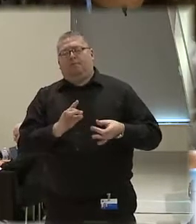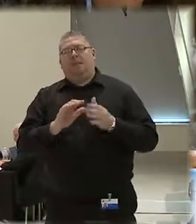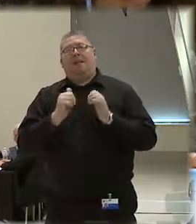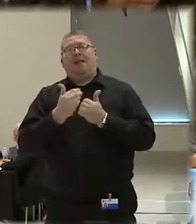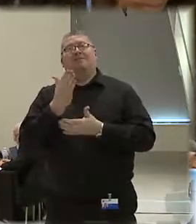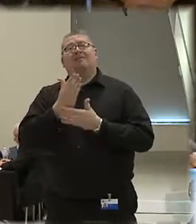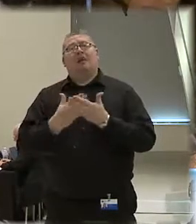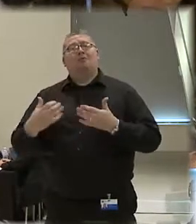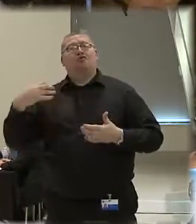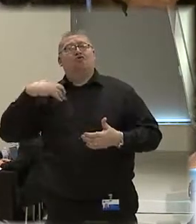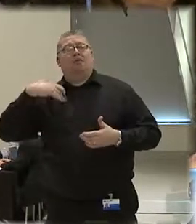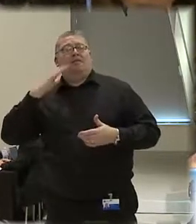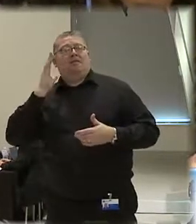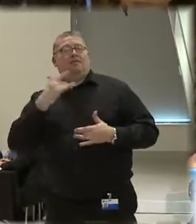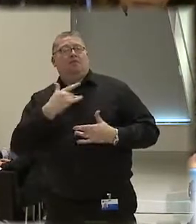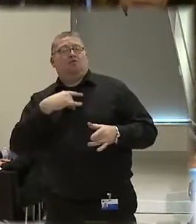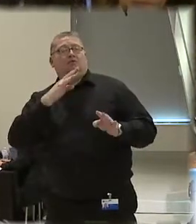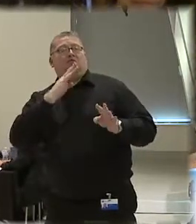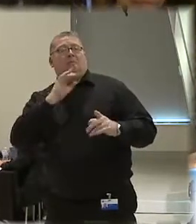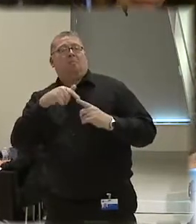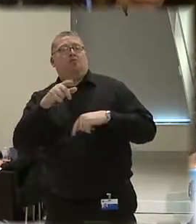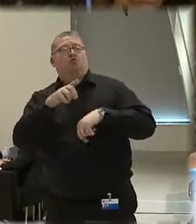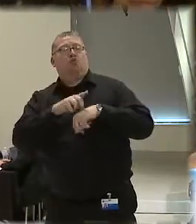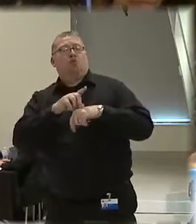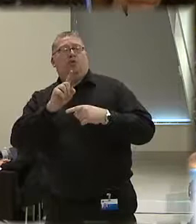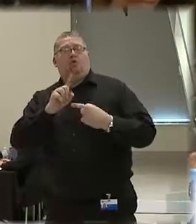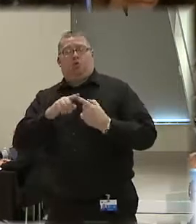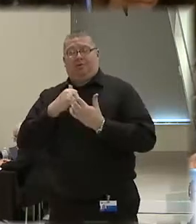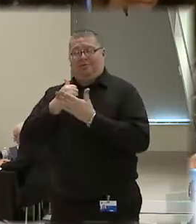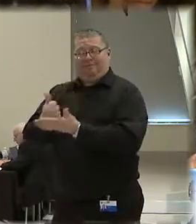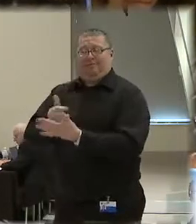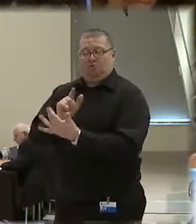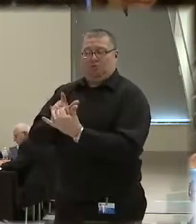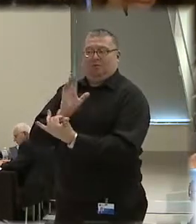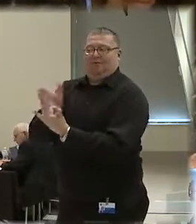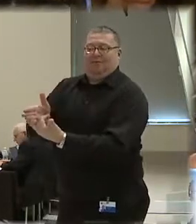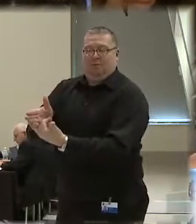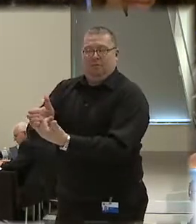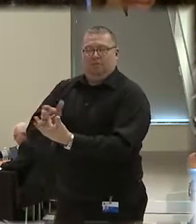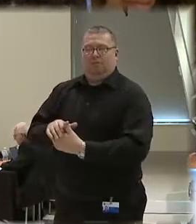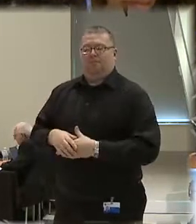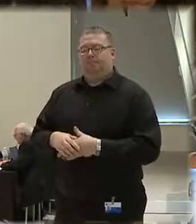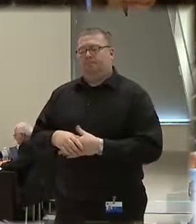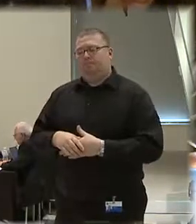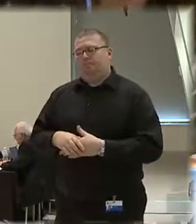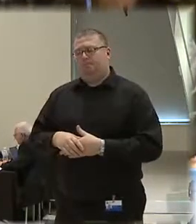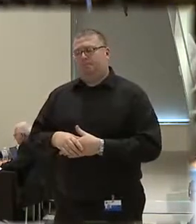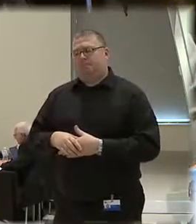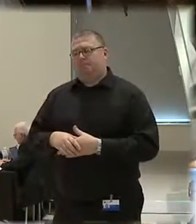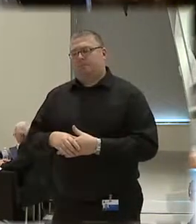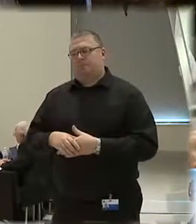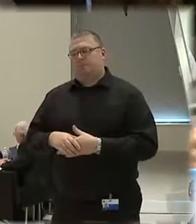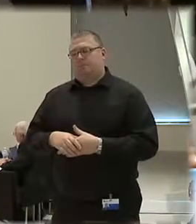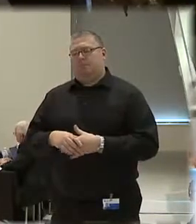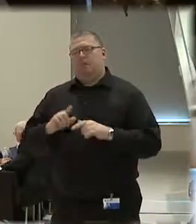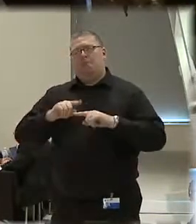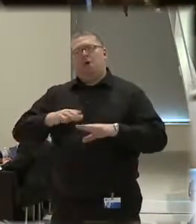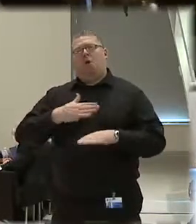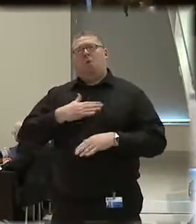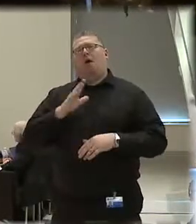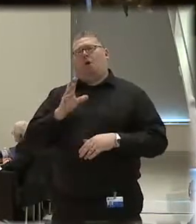some chiefs speak of a duty to intervene. Right. And so this is based on my own